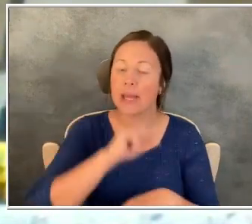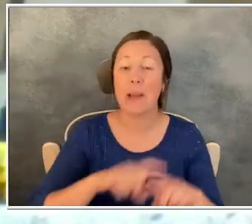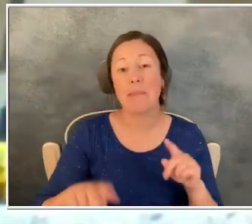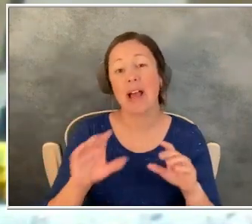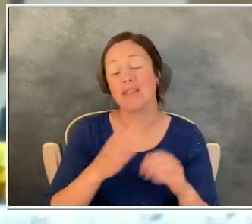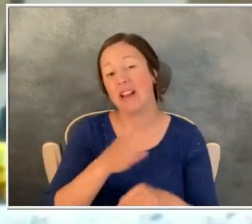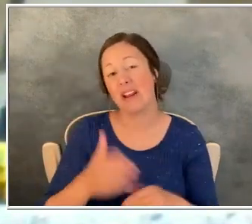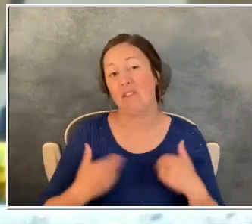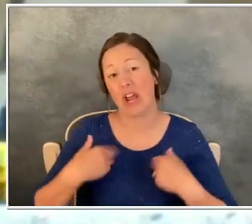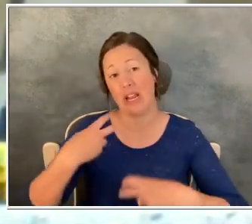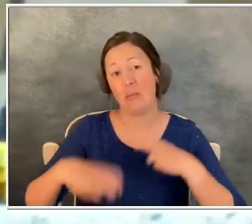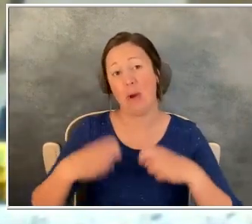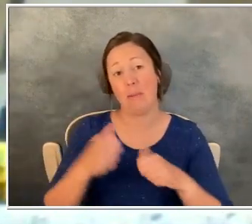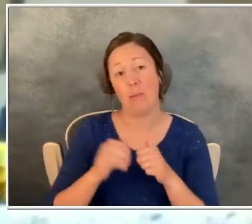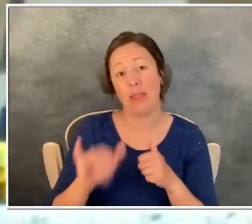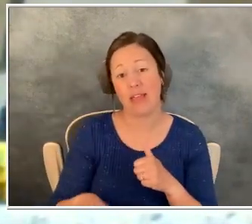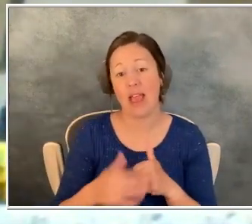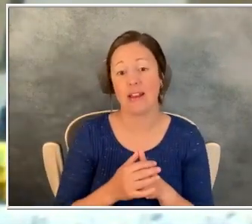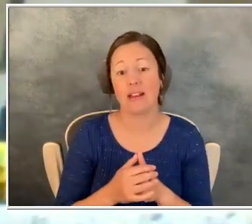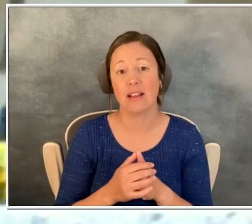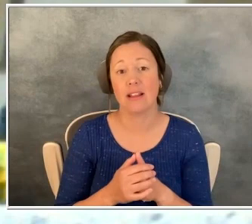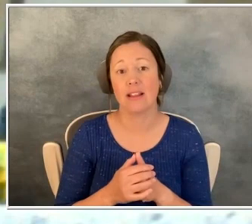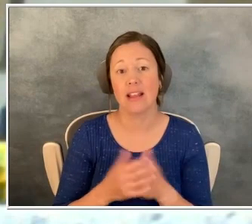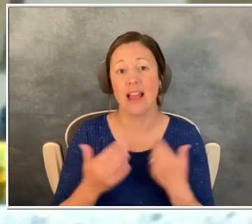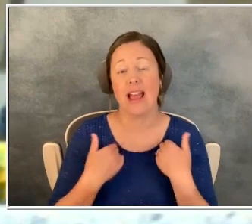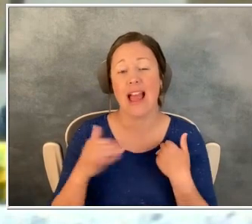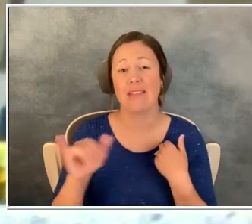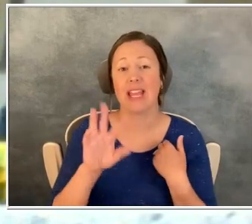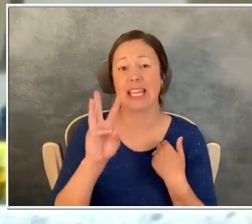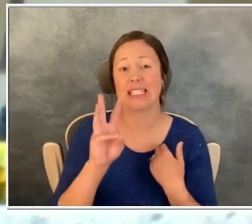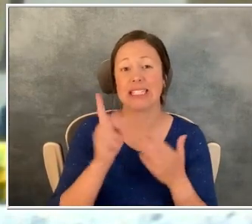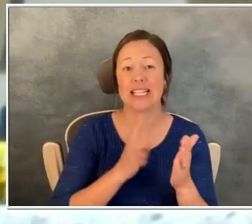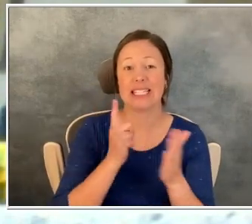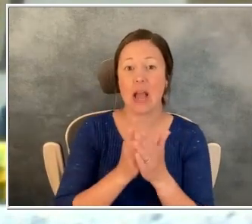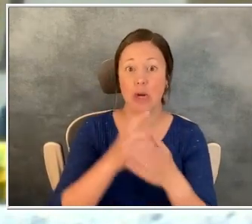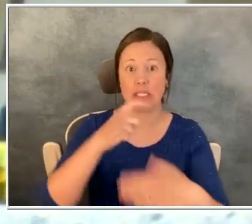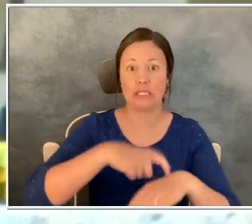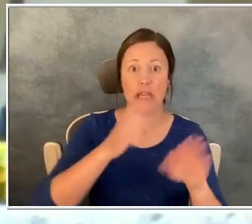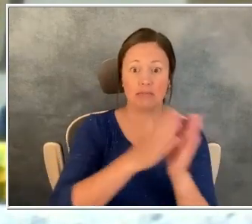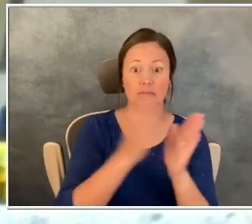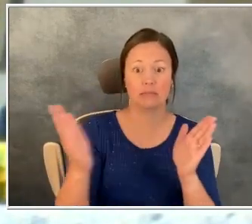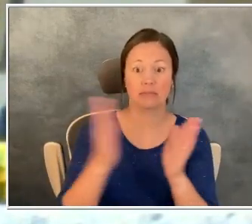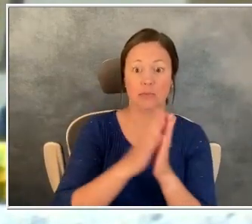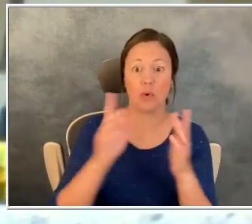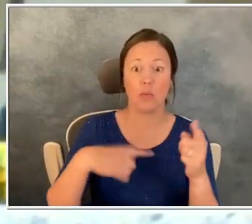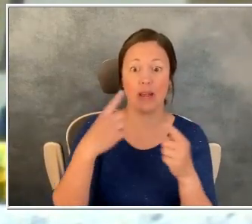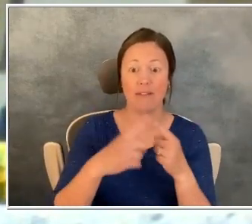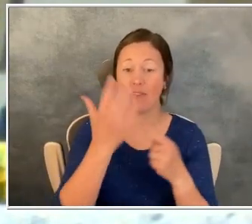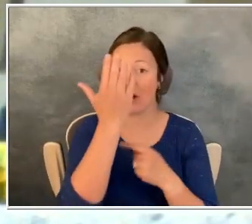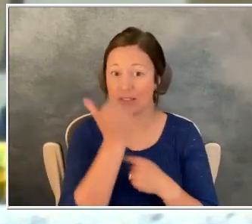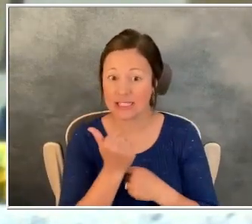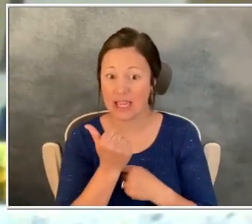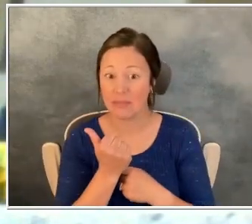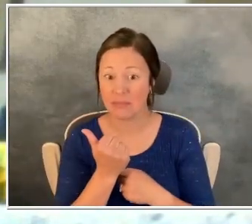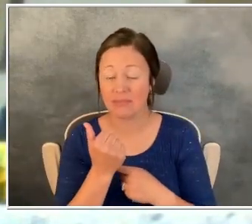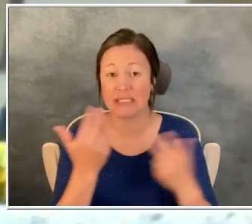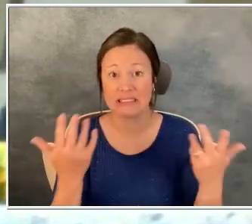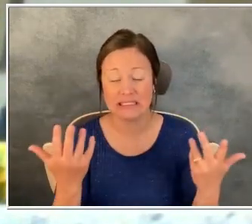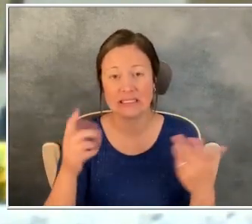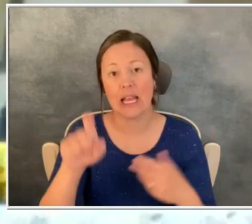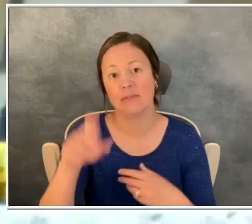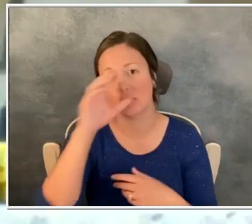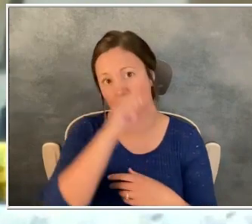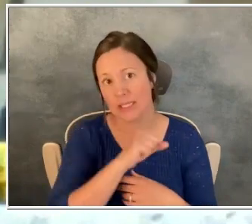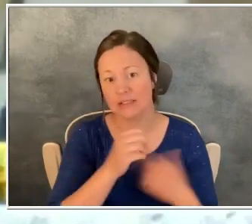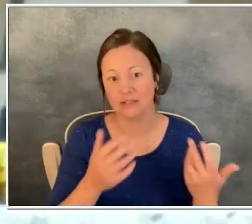problems with it. Um, I'd like, I've got like a six hour window. So when I fall asleep, I essentially, I just miss a dose and it's never